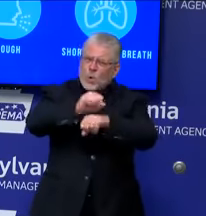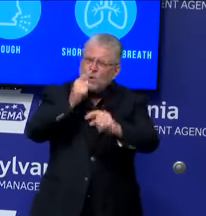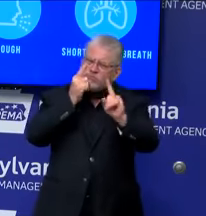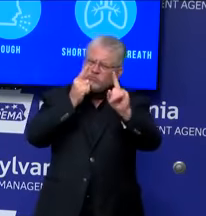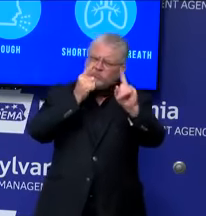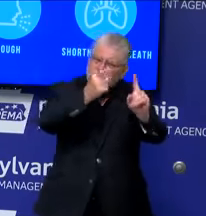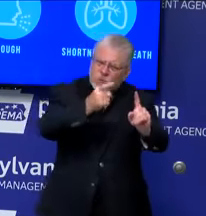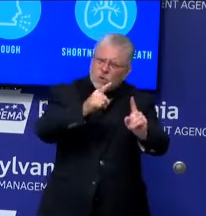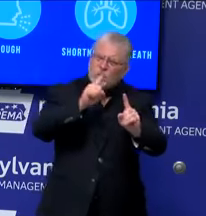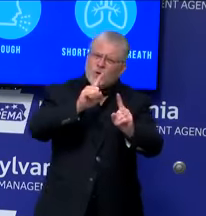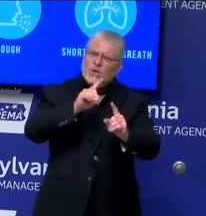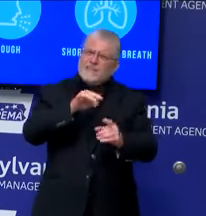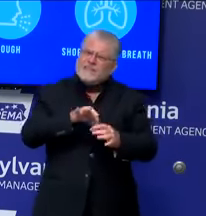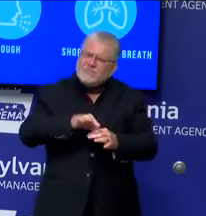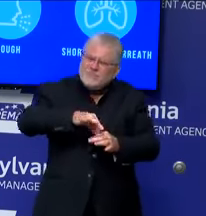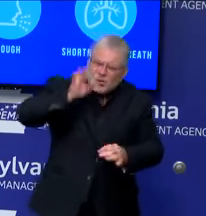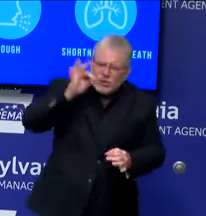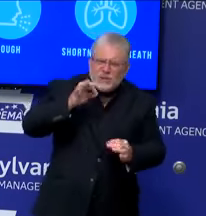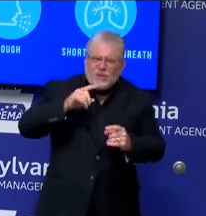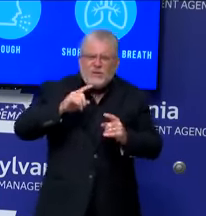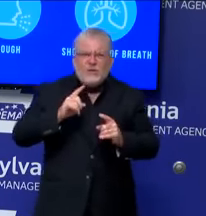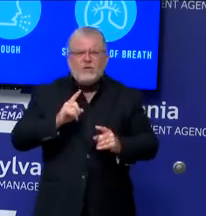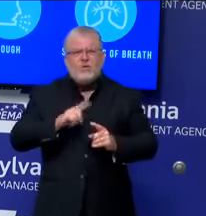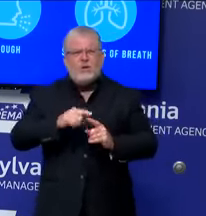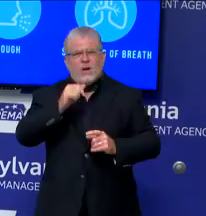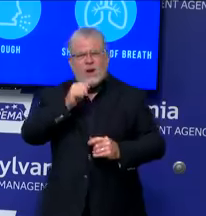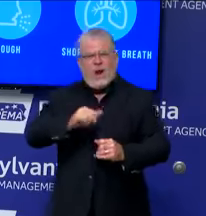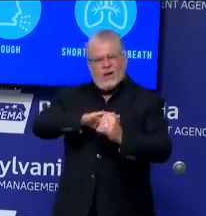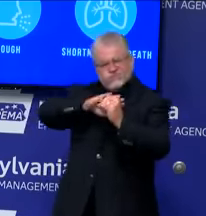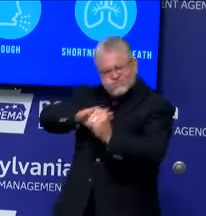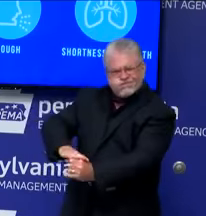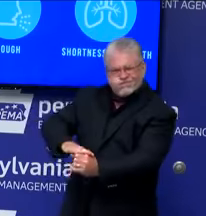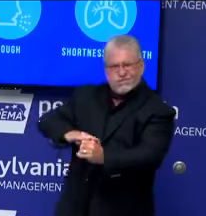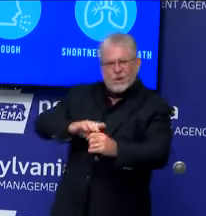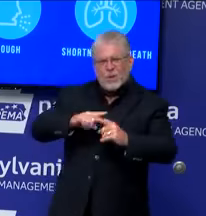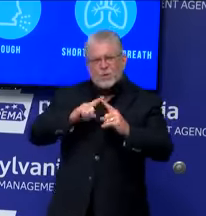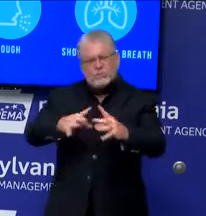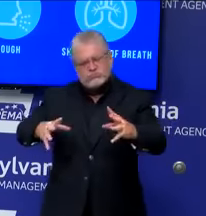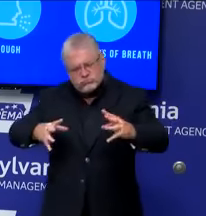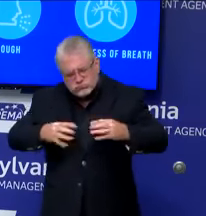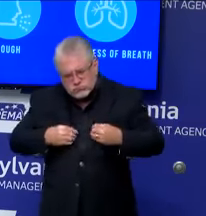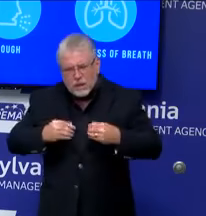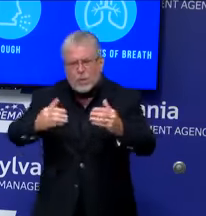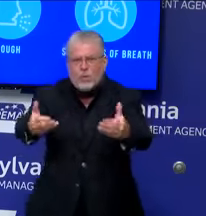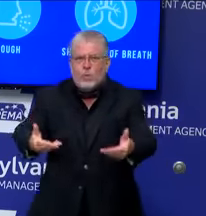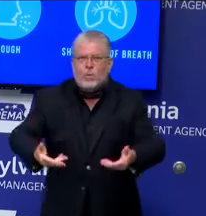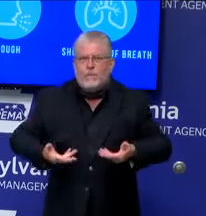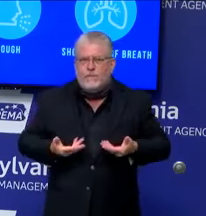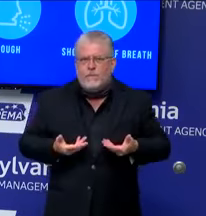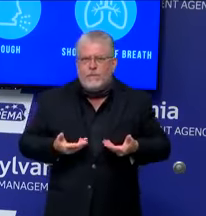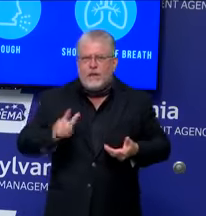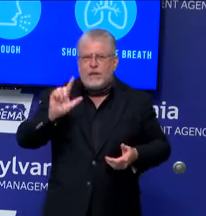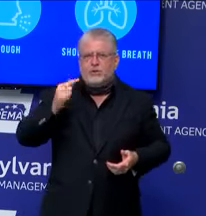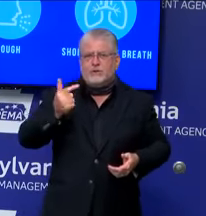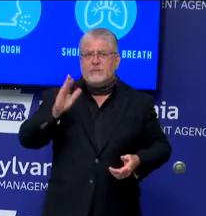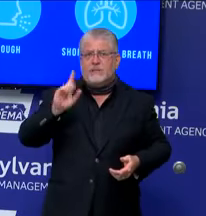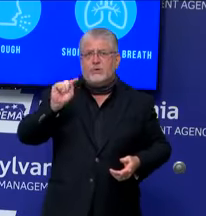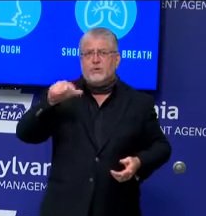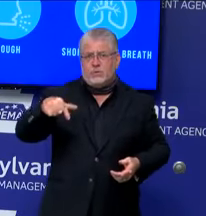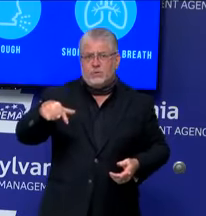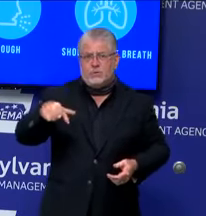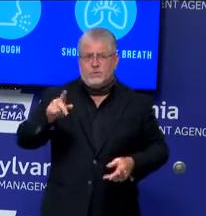just tolerance, but a spirit of acceptance and welcoming towards LGBTQ individuals.